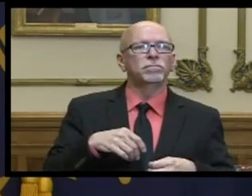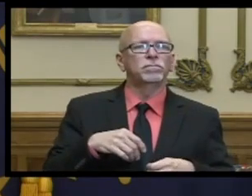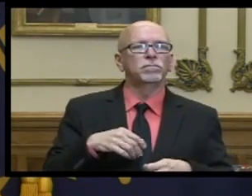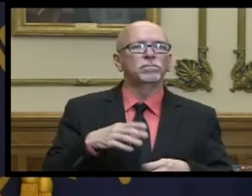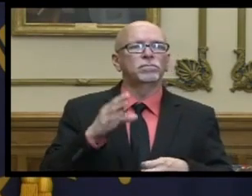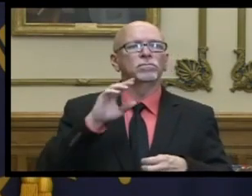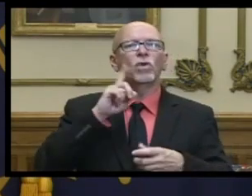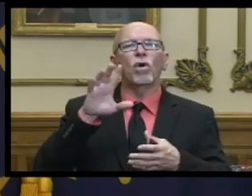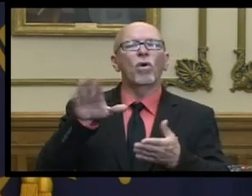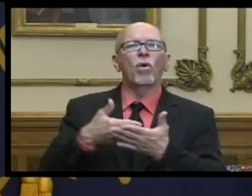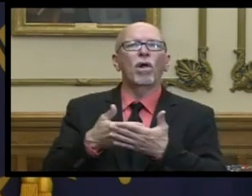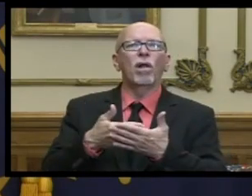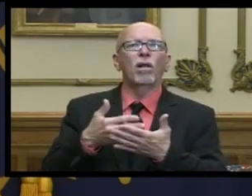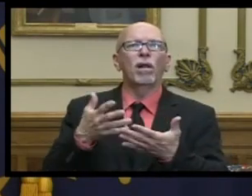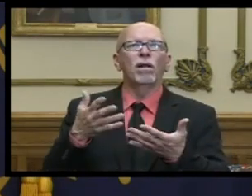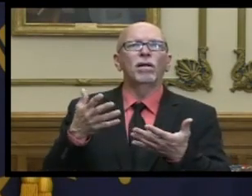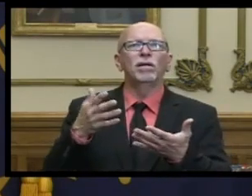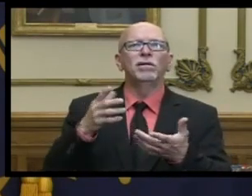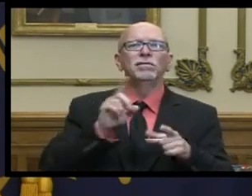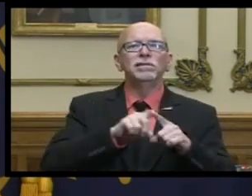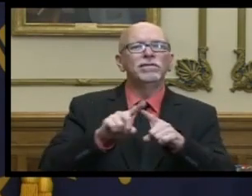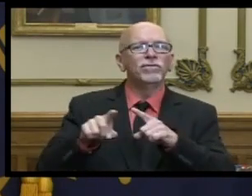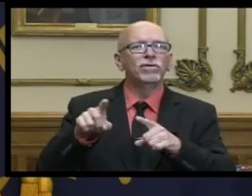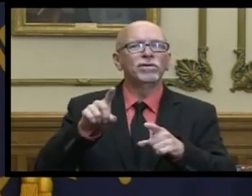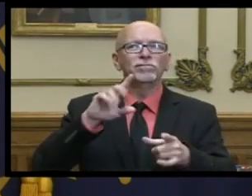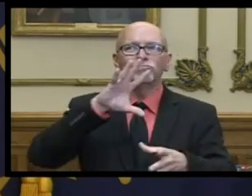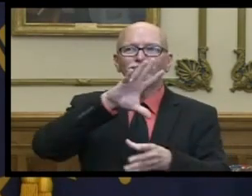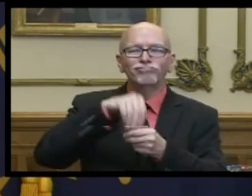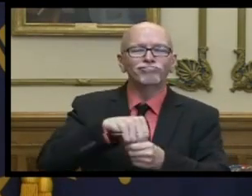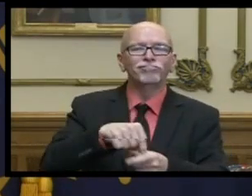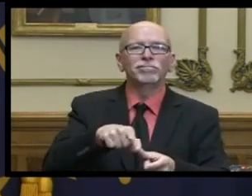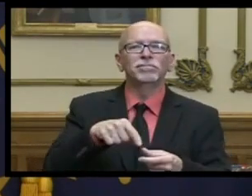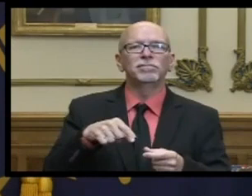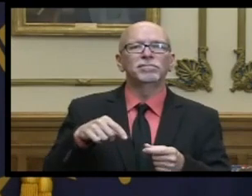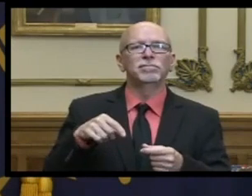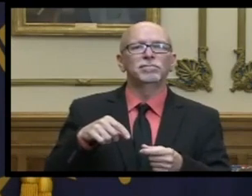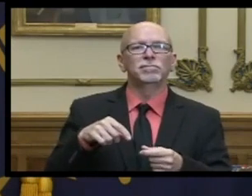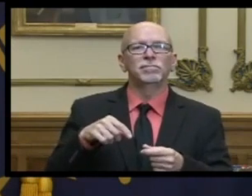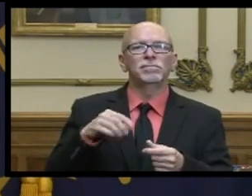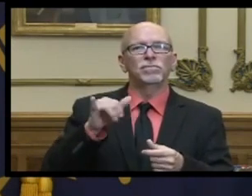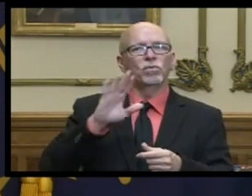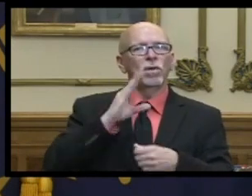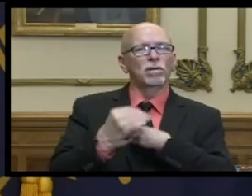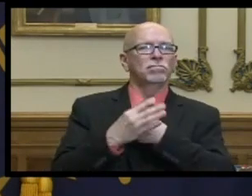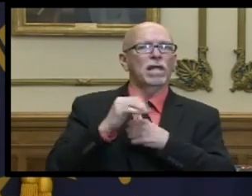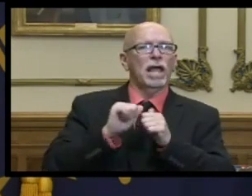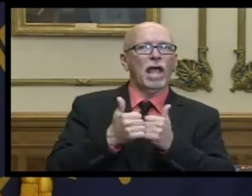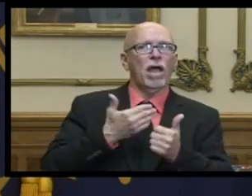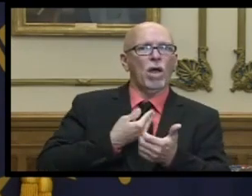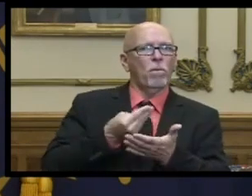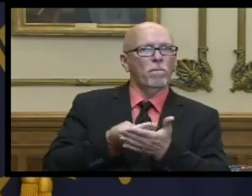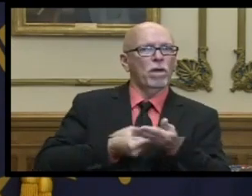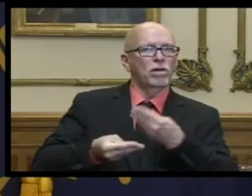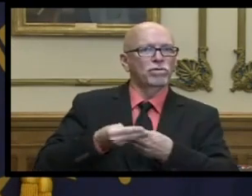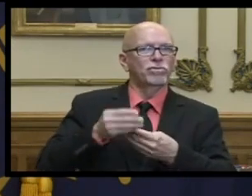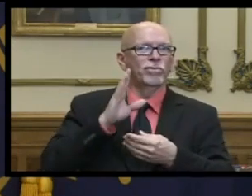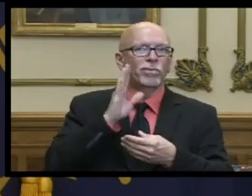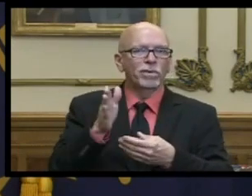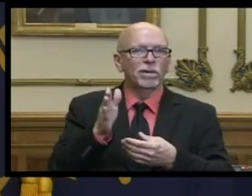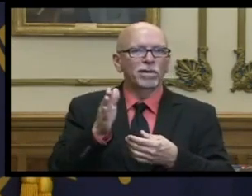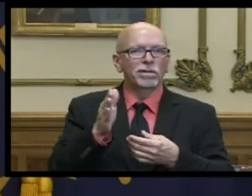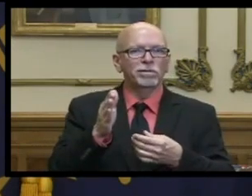uh though all those all those factor into sherry um how the budget ultimately comes into